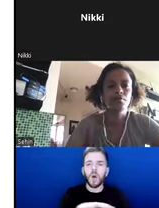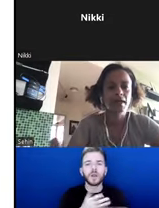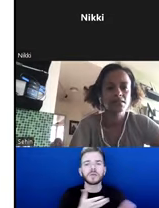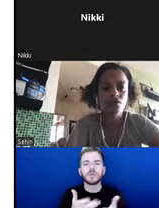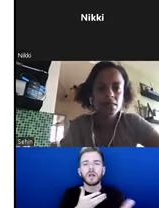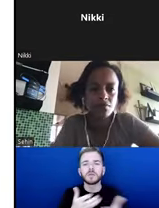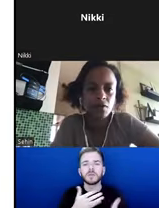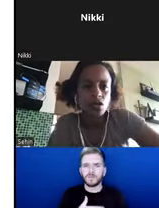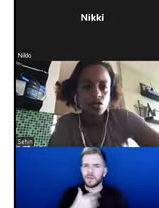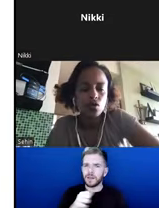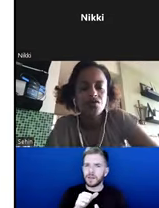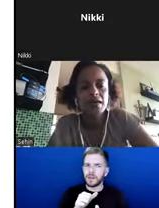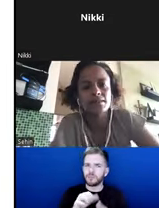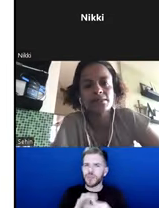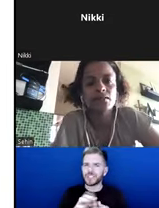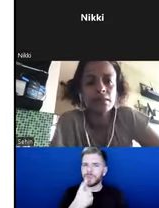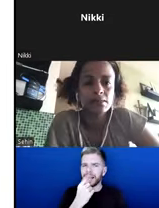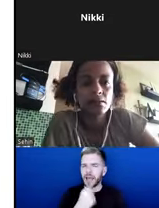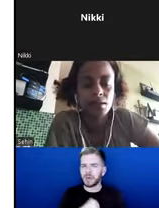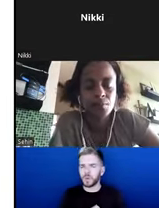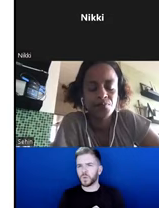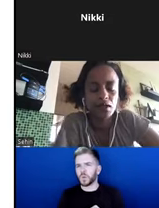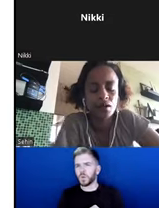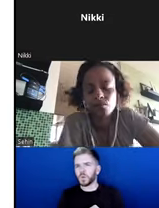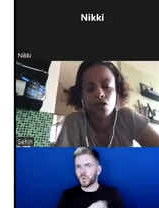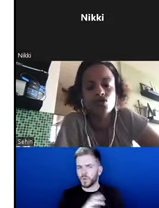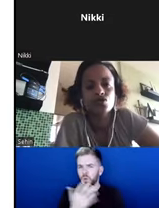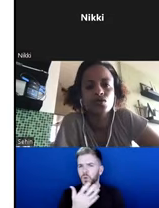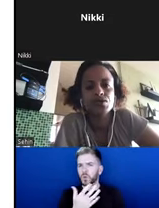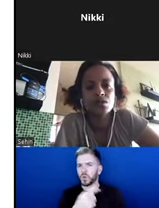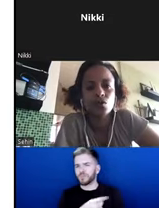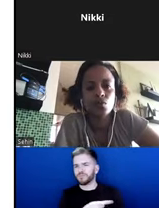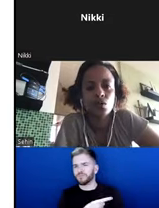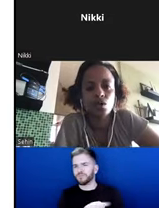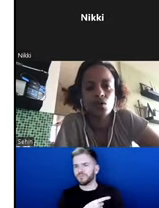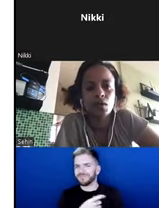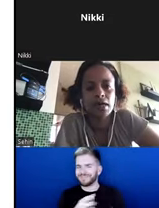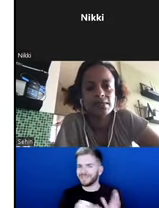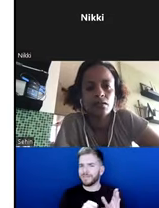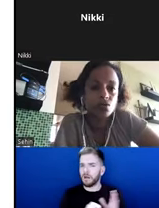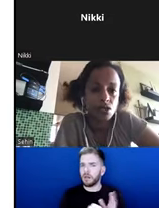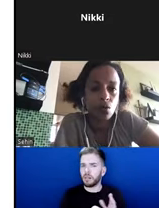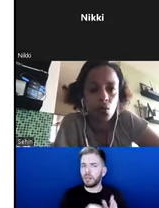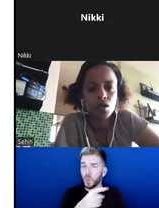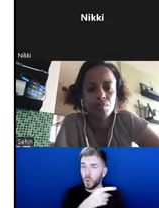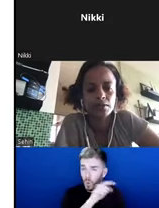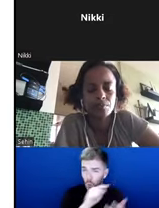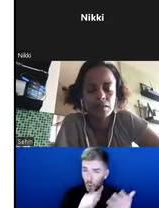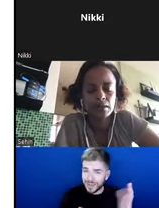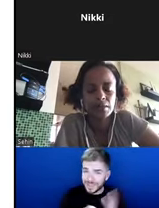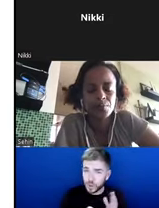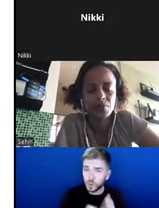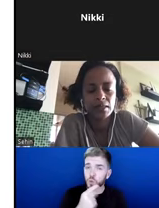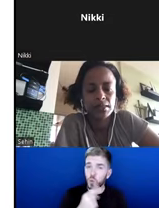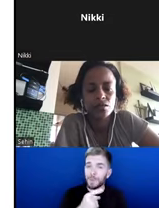a little bit passive aggressive. So all of that is our issues to consider when we're decolonizing, not just our work, but